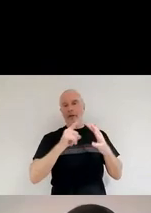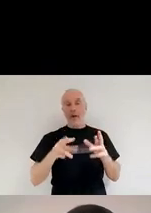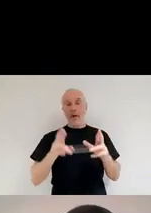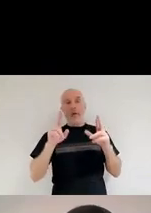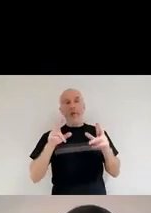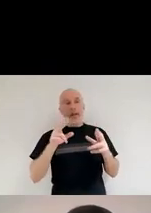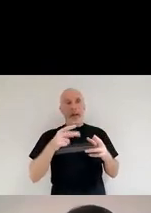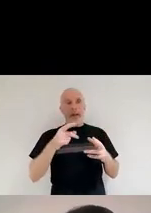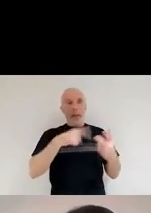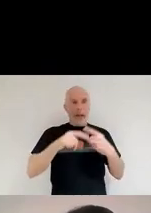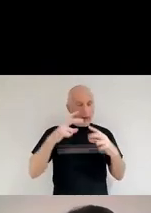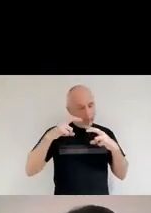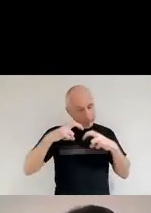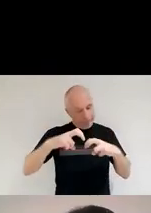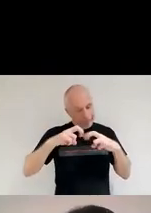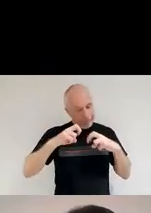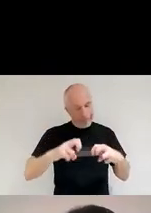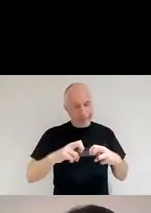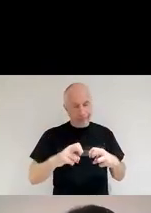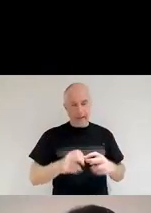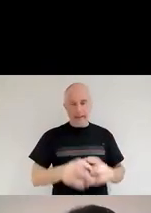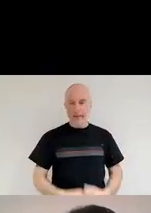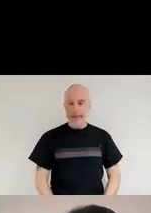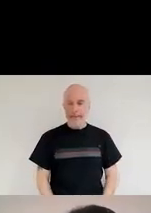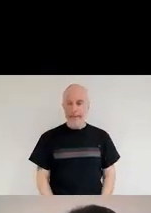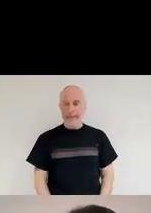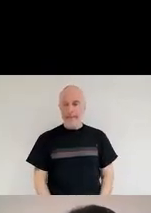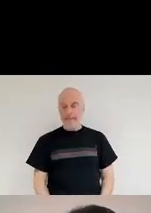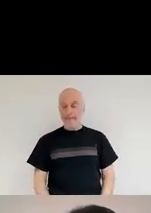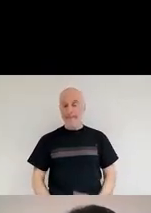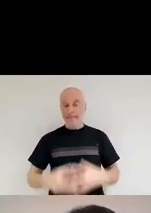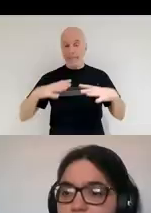Okay, so I don't know if you want to take a break now?